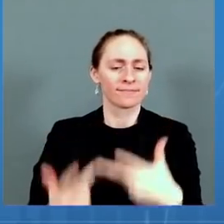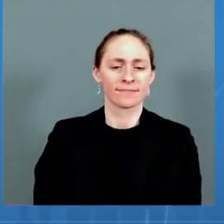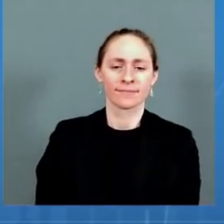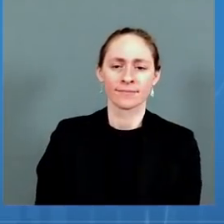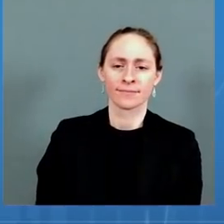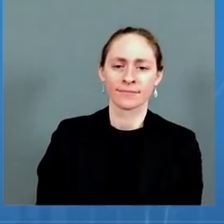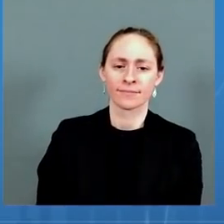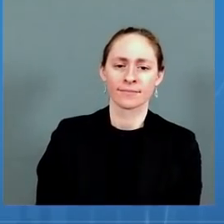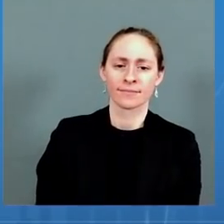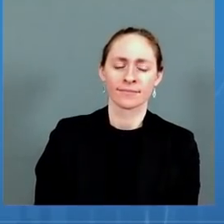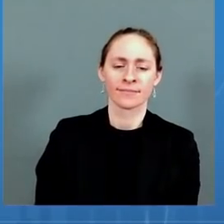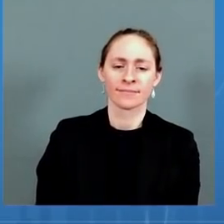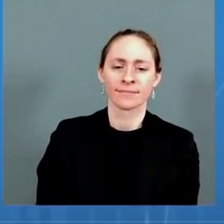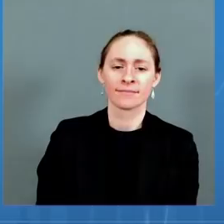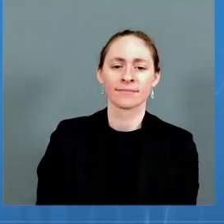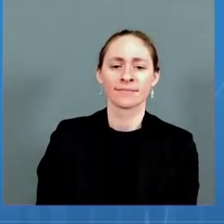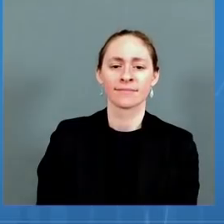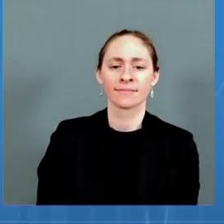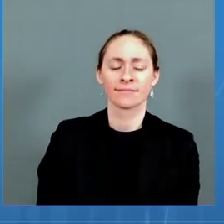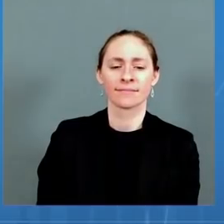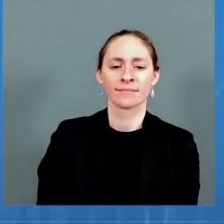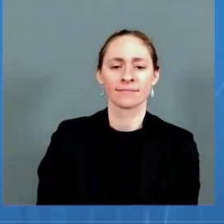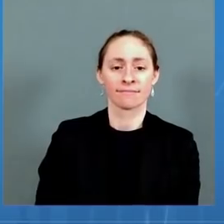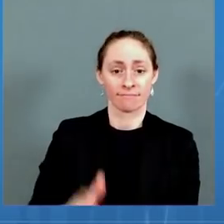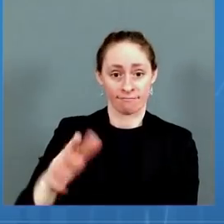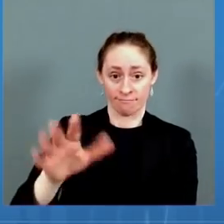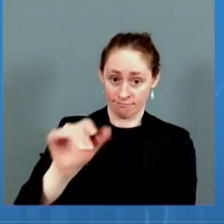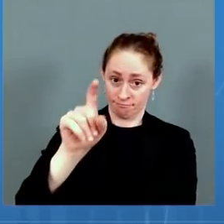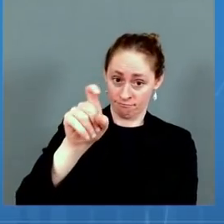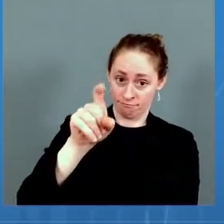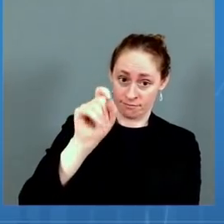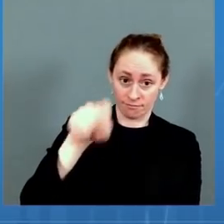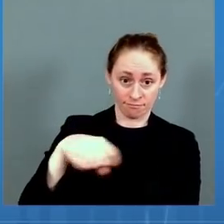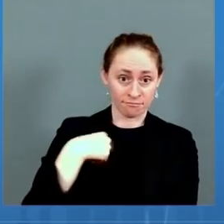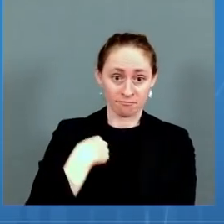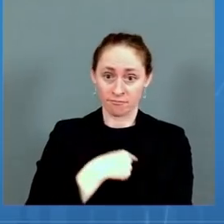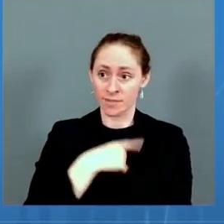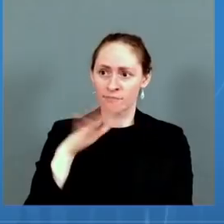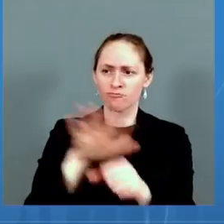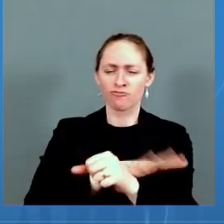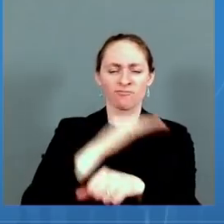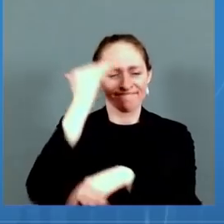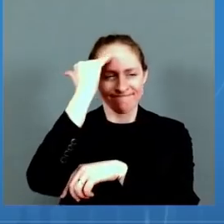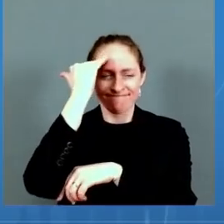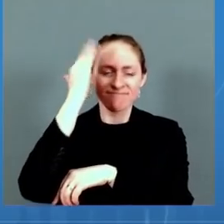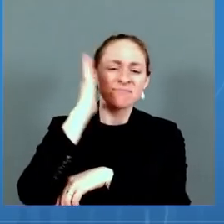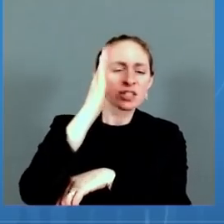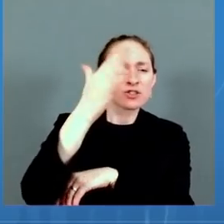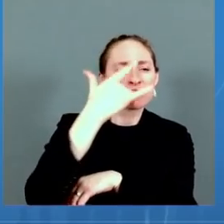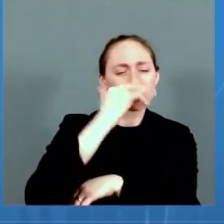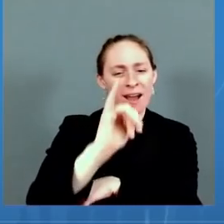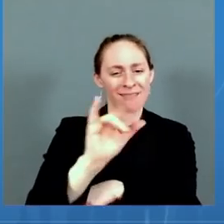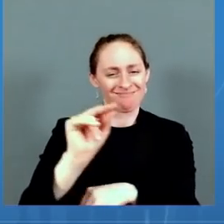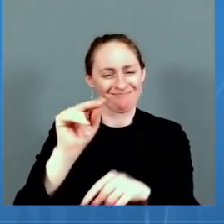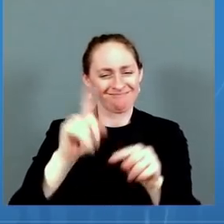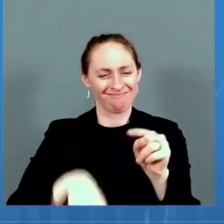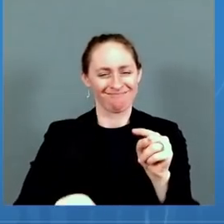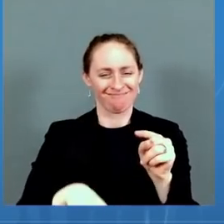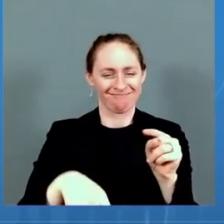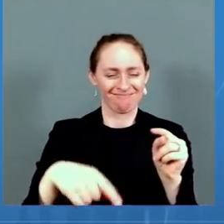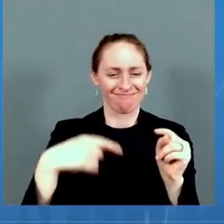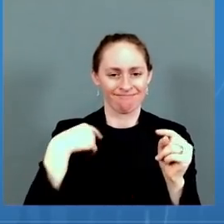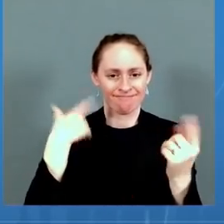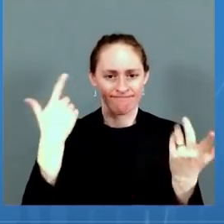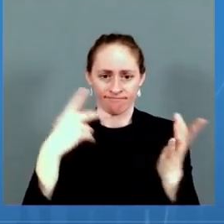read the tea leaves accurately, then do the things that we've been recommending, all of the recommendations from the CDC about